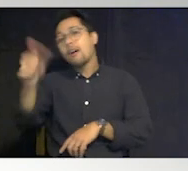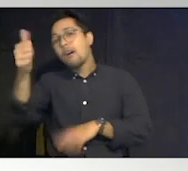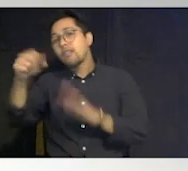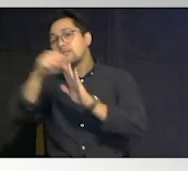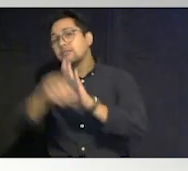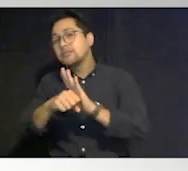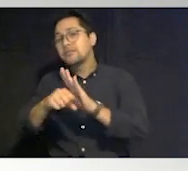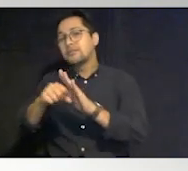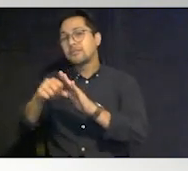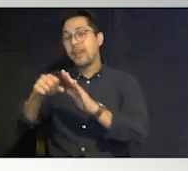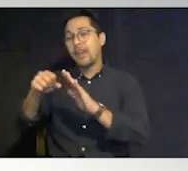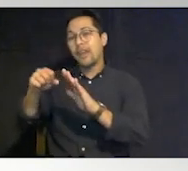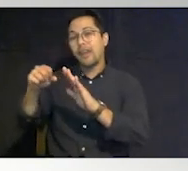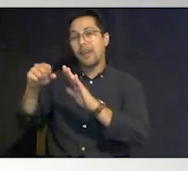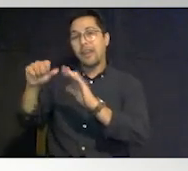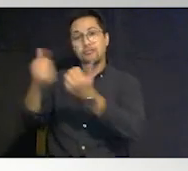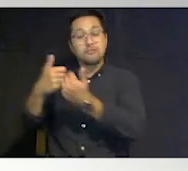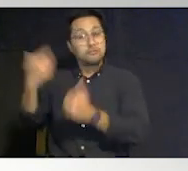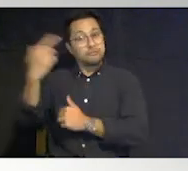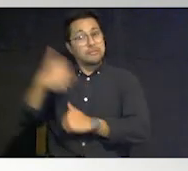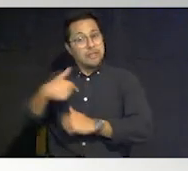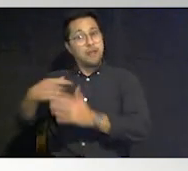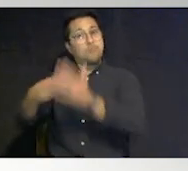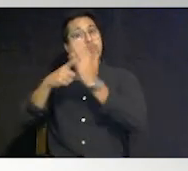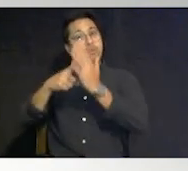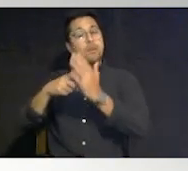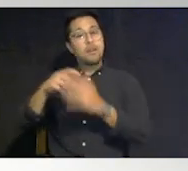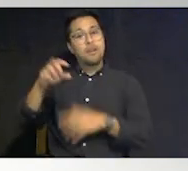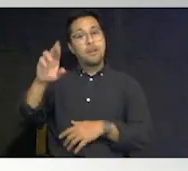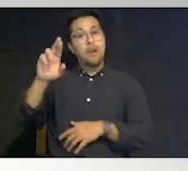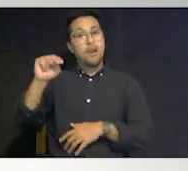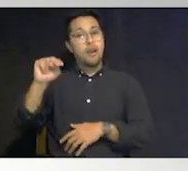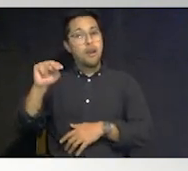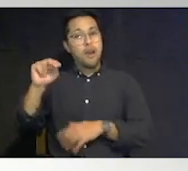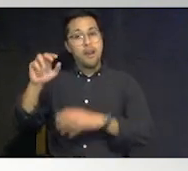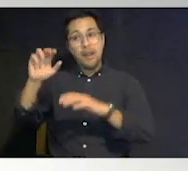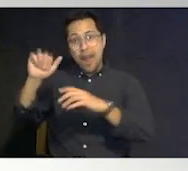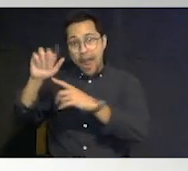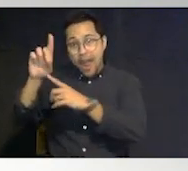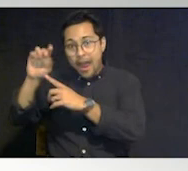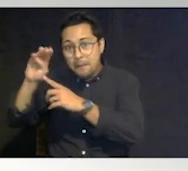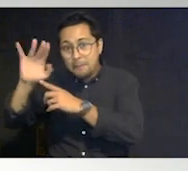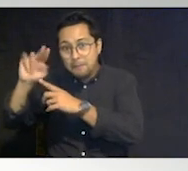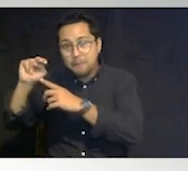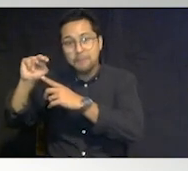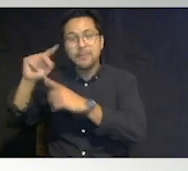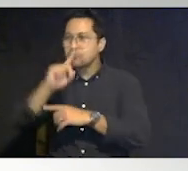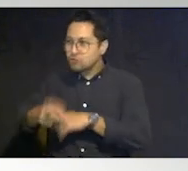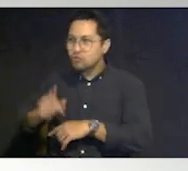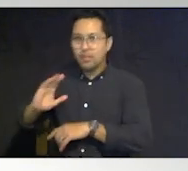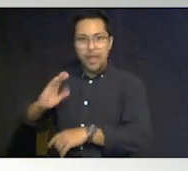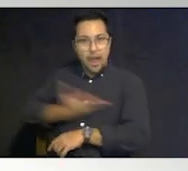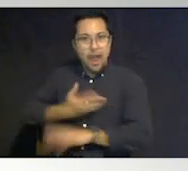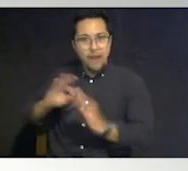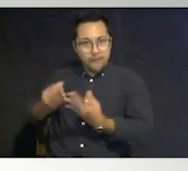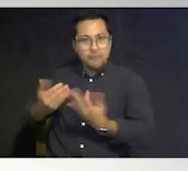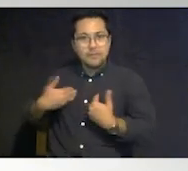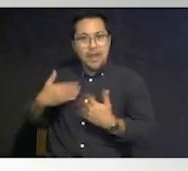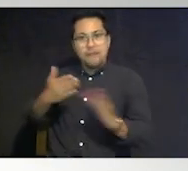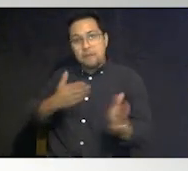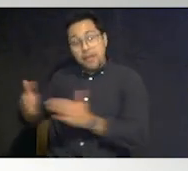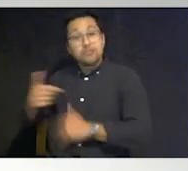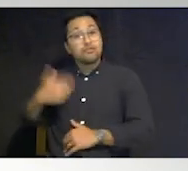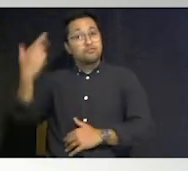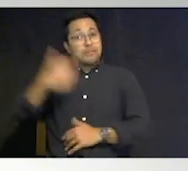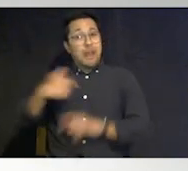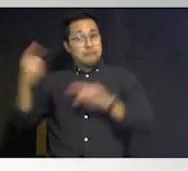because i am required as a registered nurse administrator to ensure that our families have a plan and so i'm here